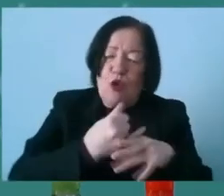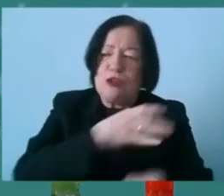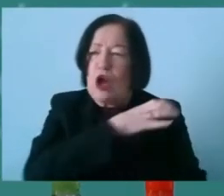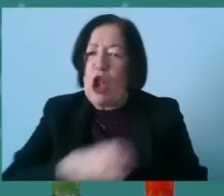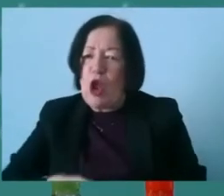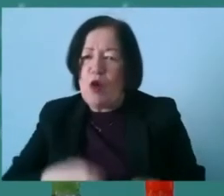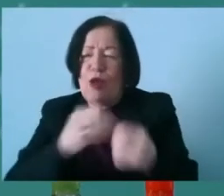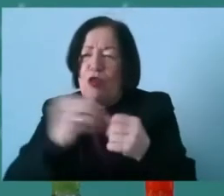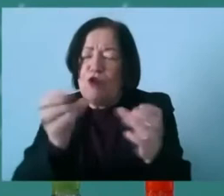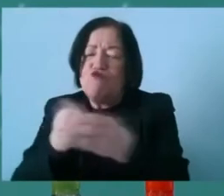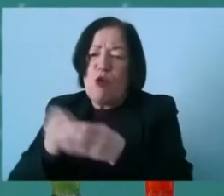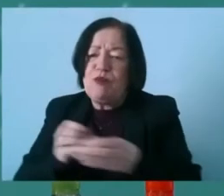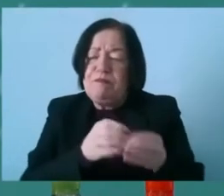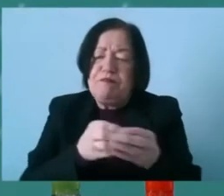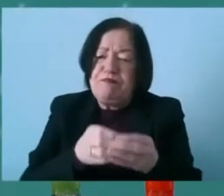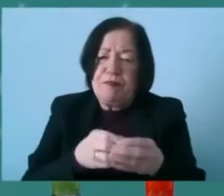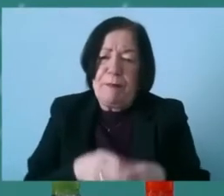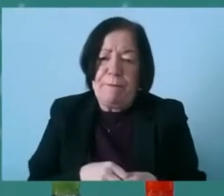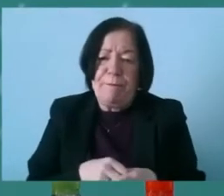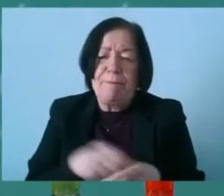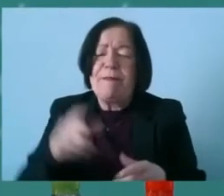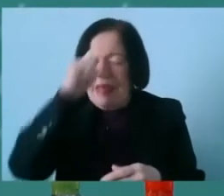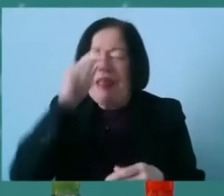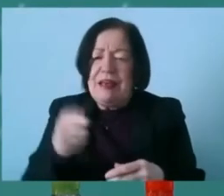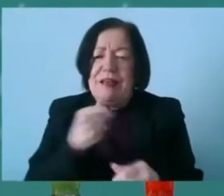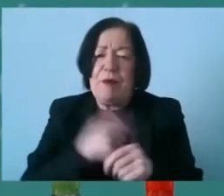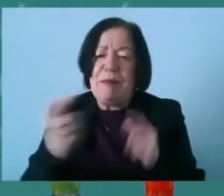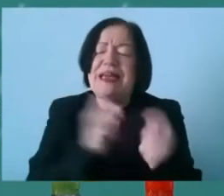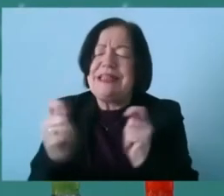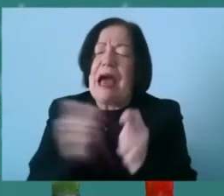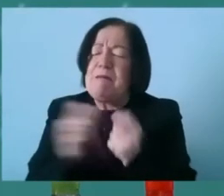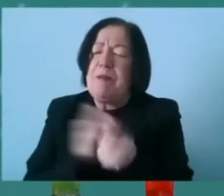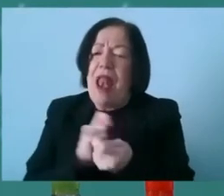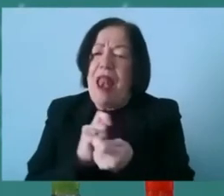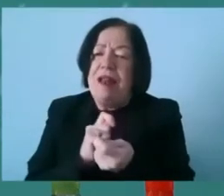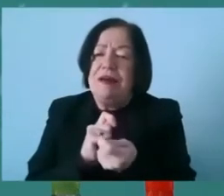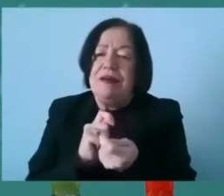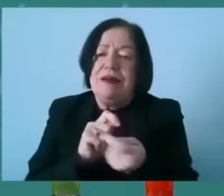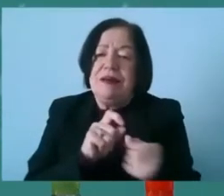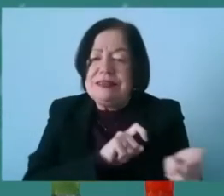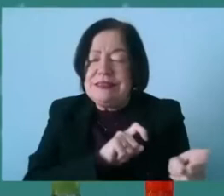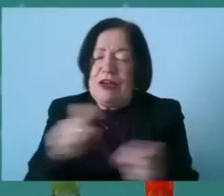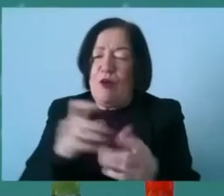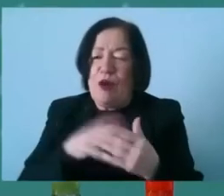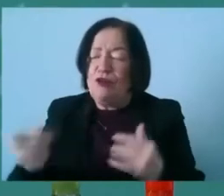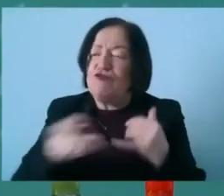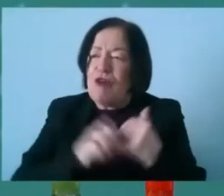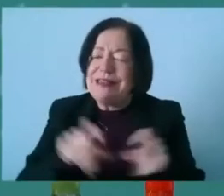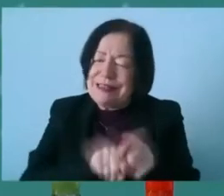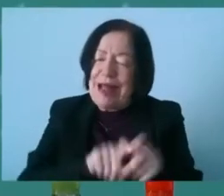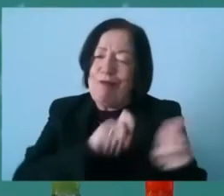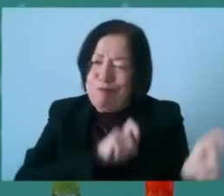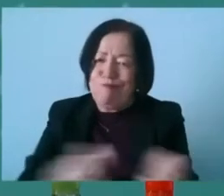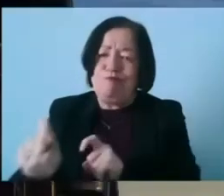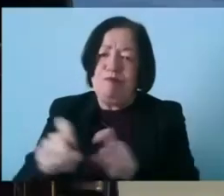other groups and so on so um yeah i think it is about being adaptable and really just staying true to what it is that you're trying to do at the same time yeah